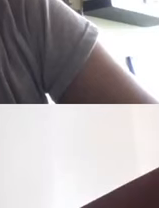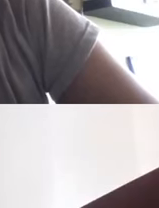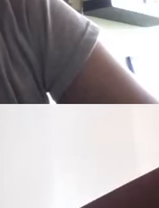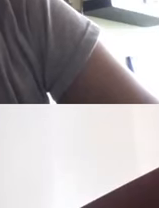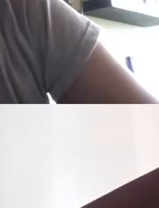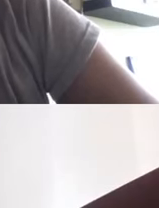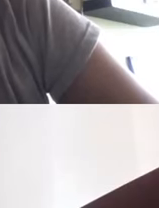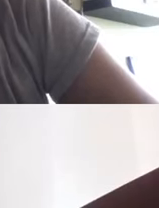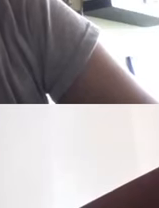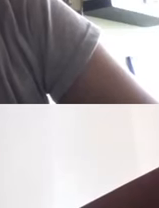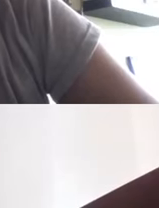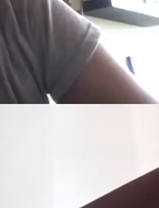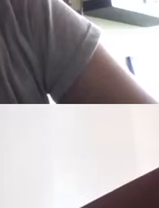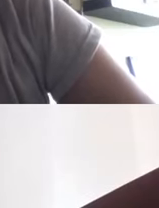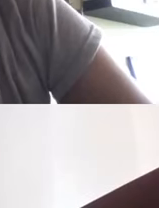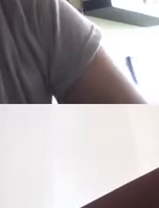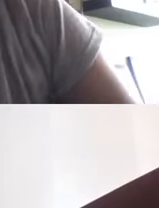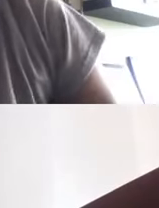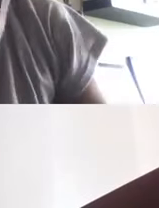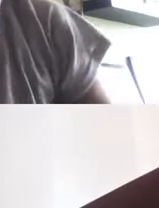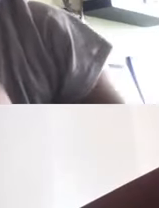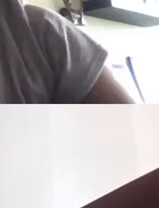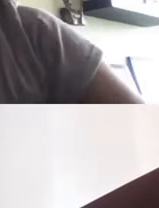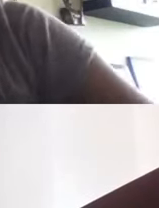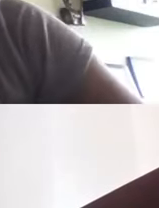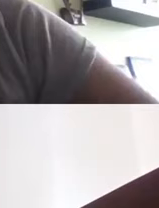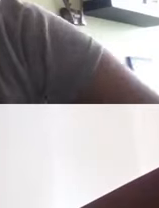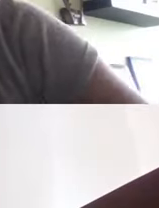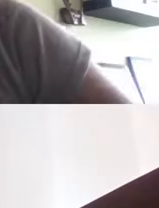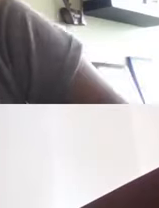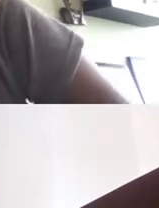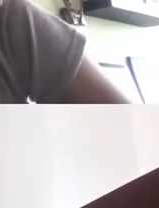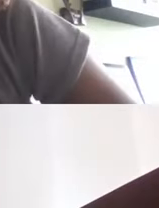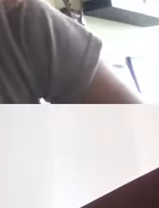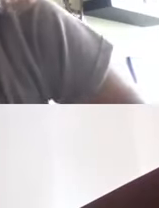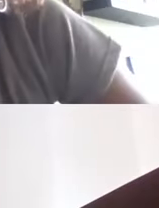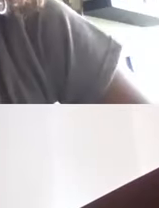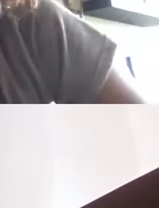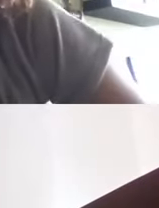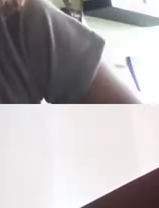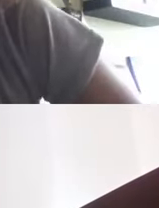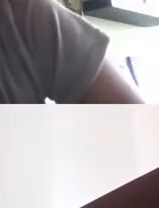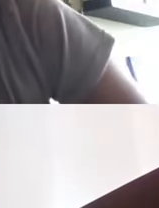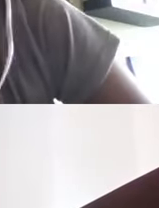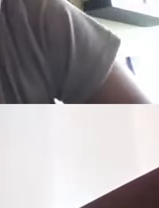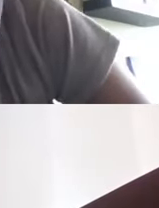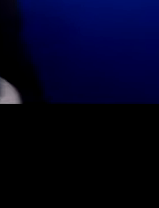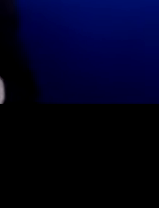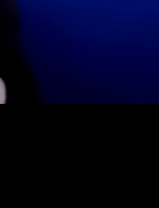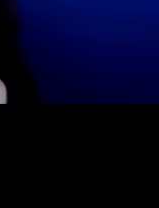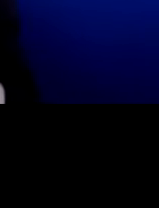Thank you so much. And that was really, really following what Romina was explaining to us to hear that